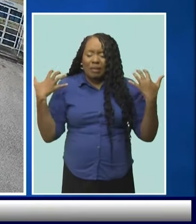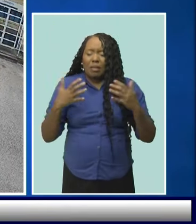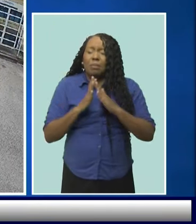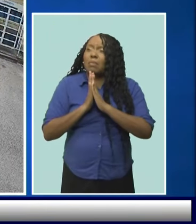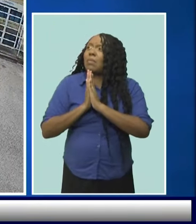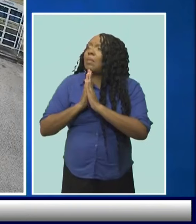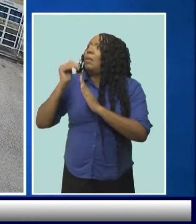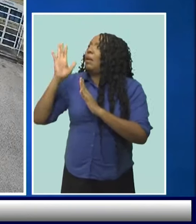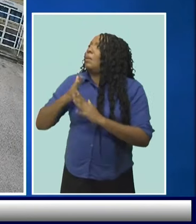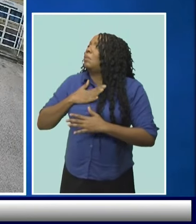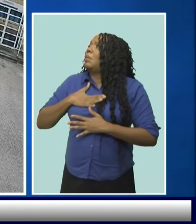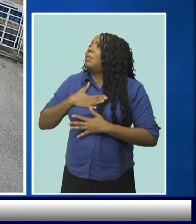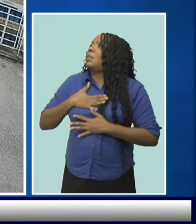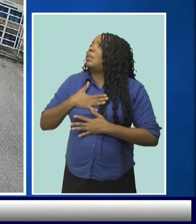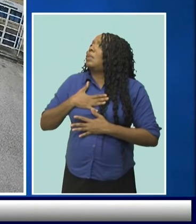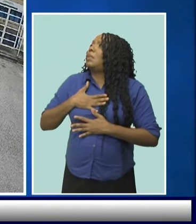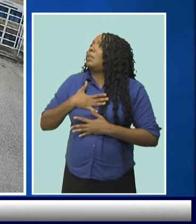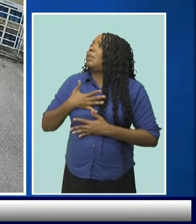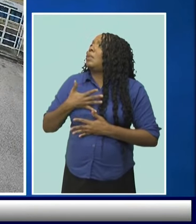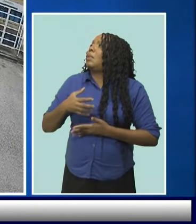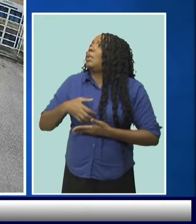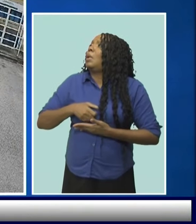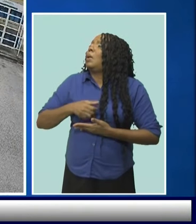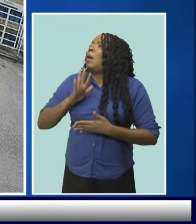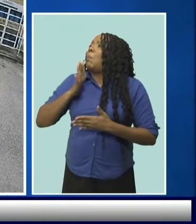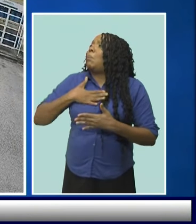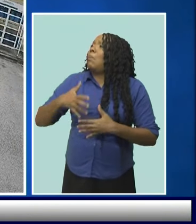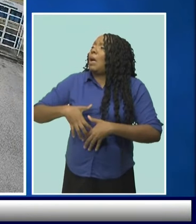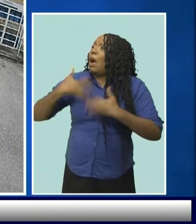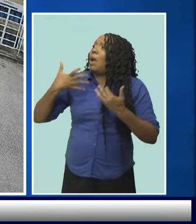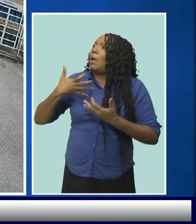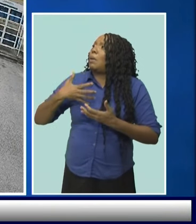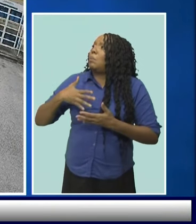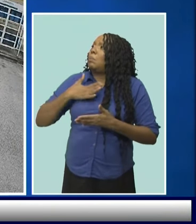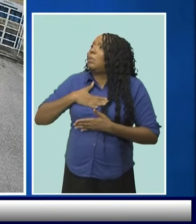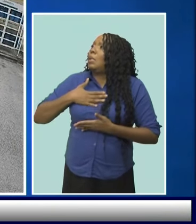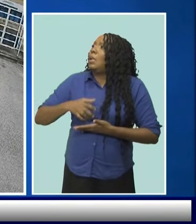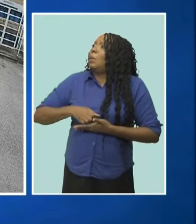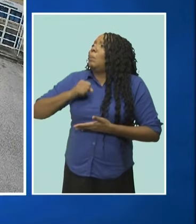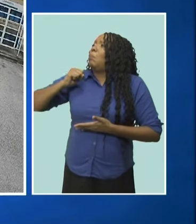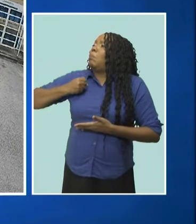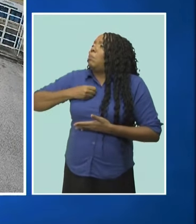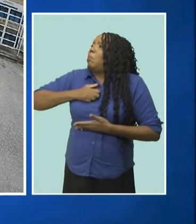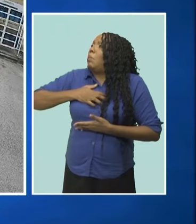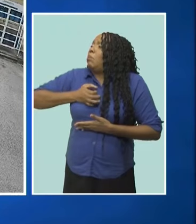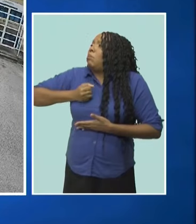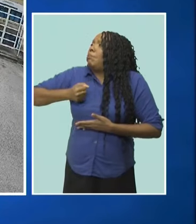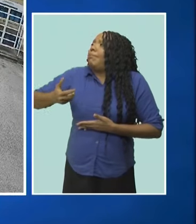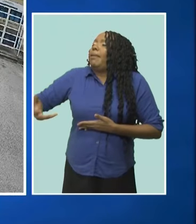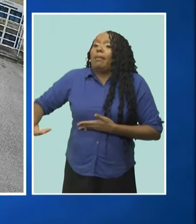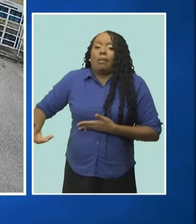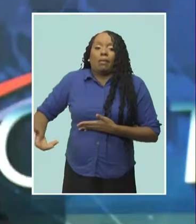So it is slowly going, you know, but it's not a nice feeling.